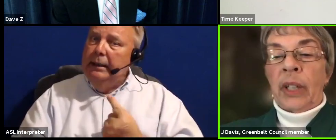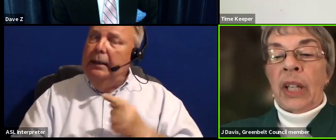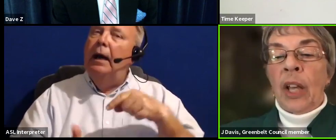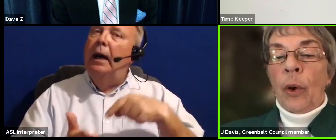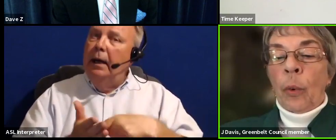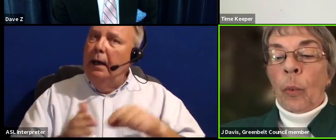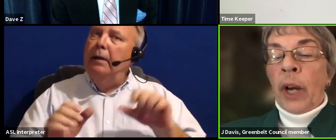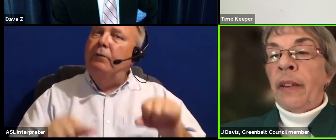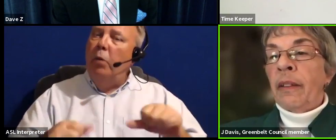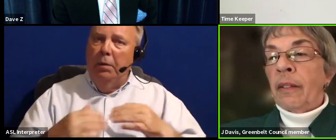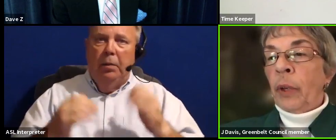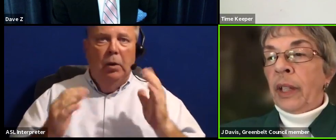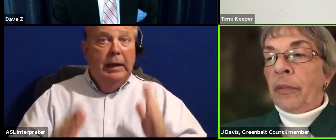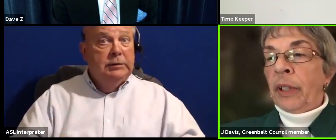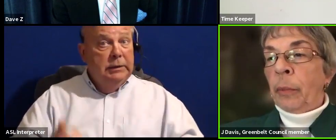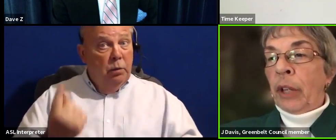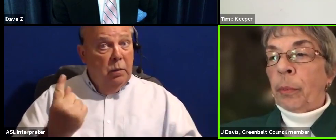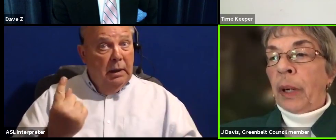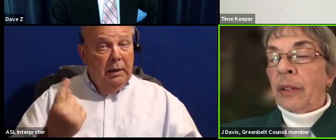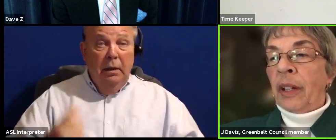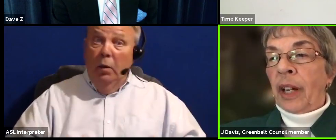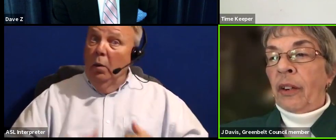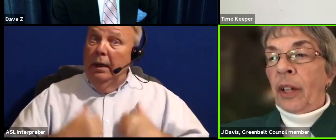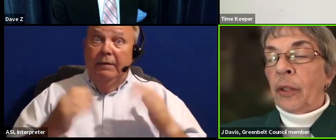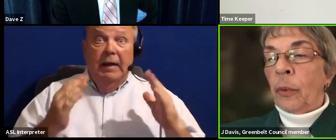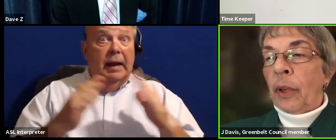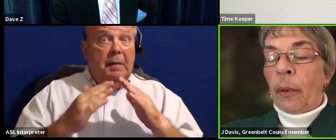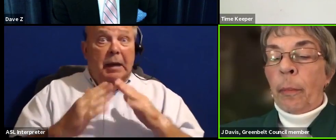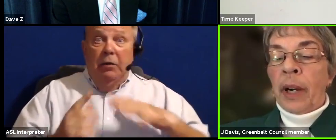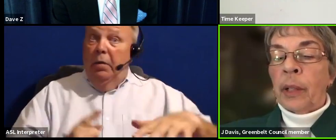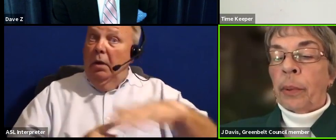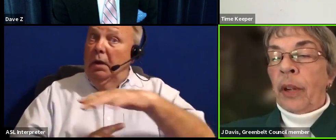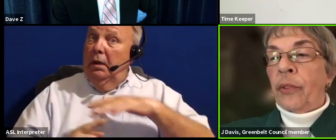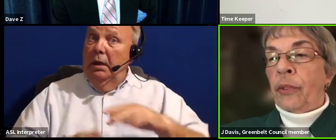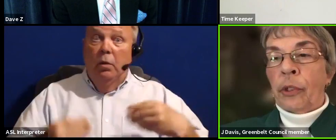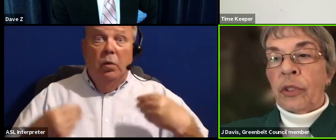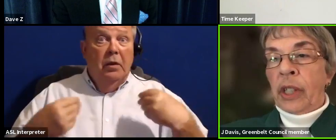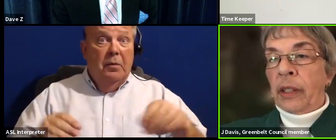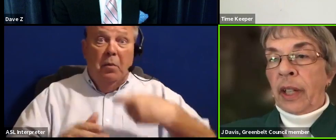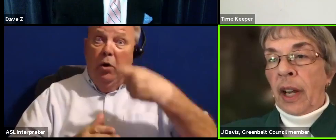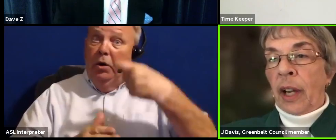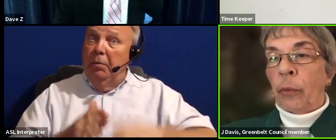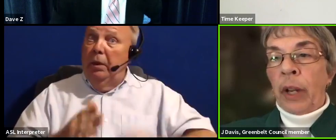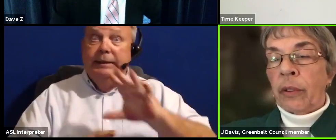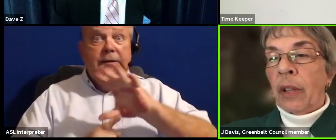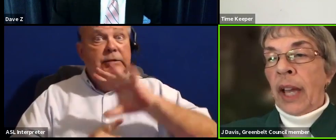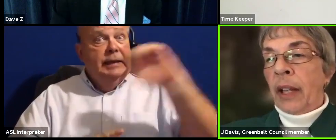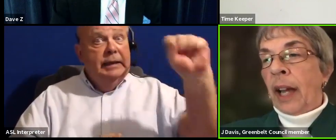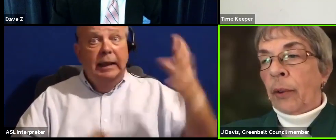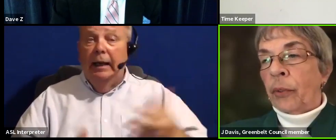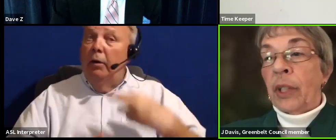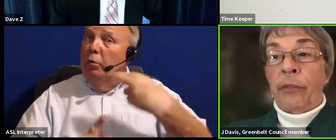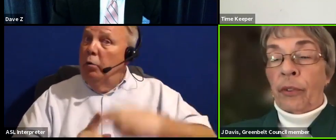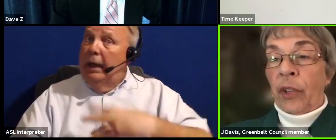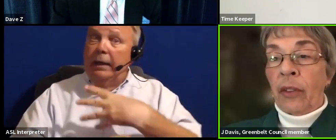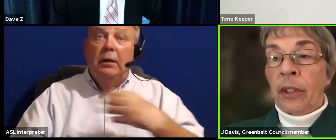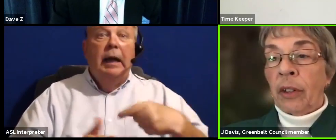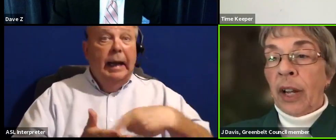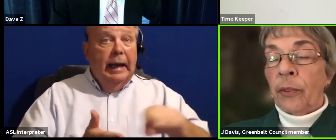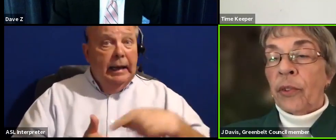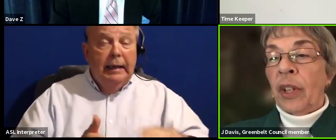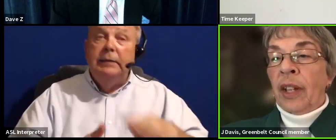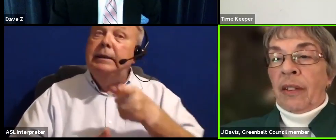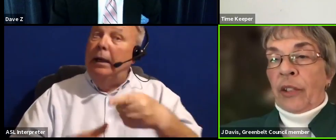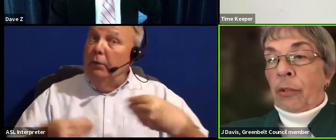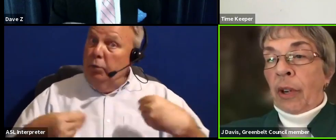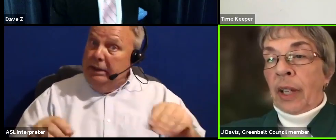housing. One, we live in a metropolitan area where the market prices are exceedingly high, rental and house. Now, if you're selling